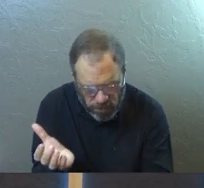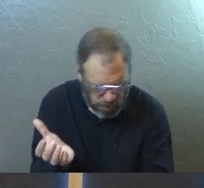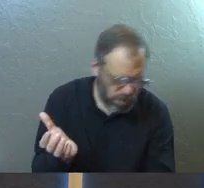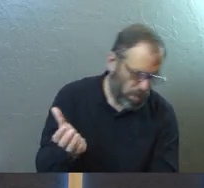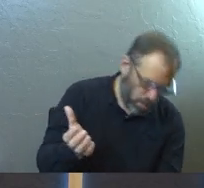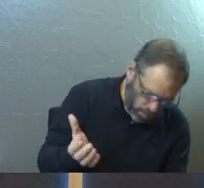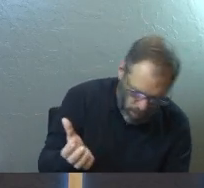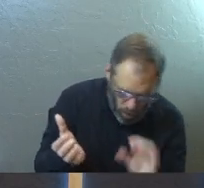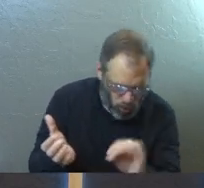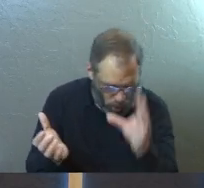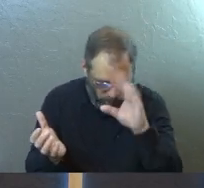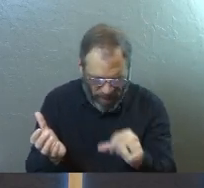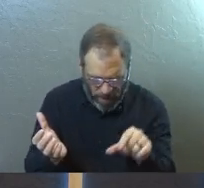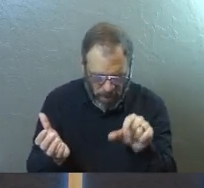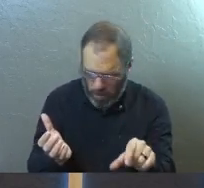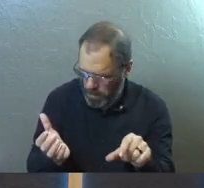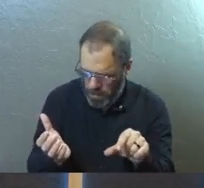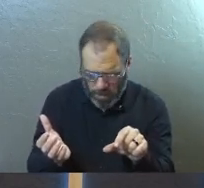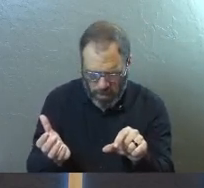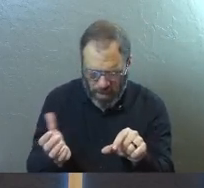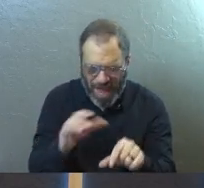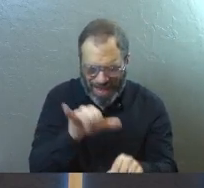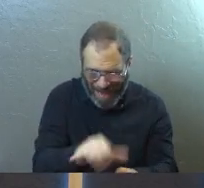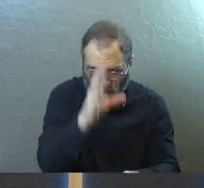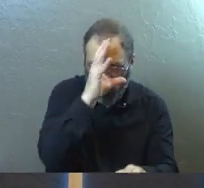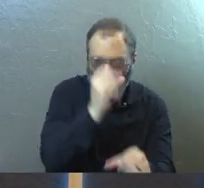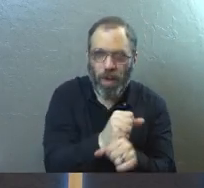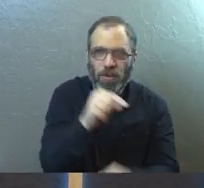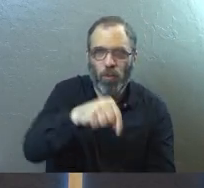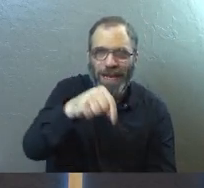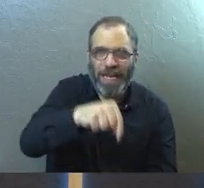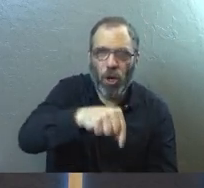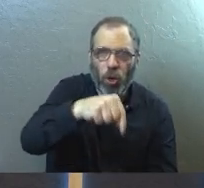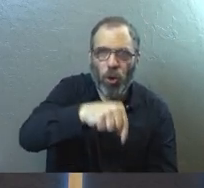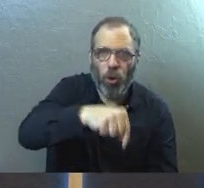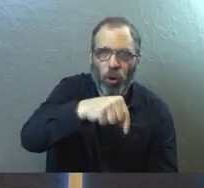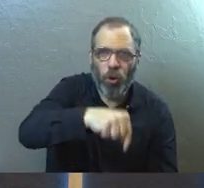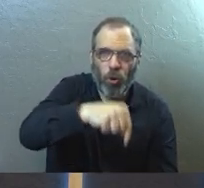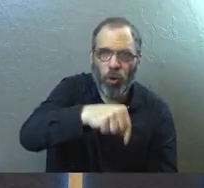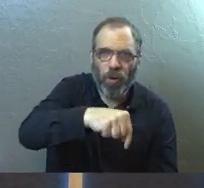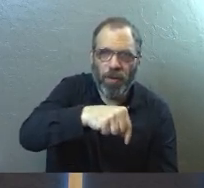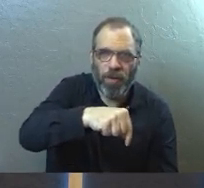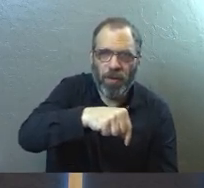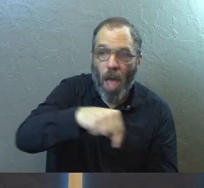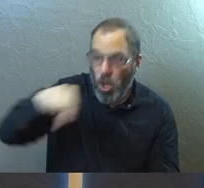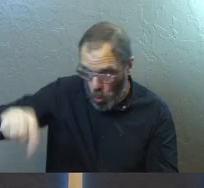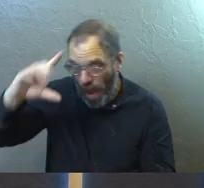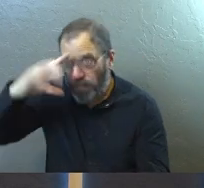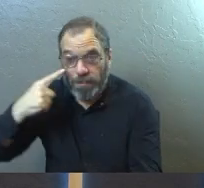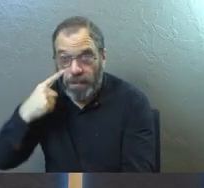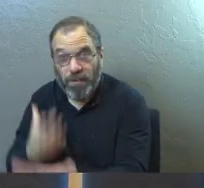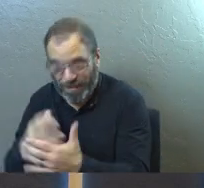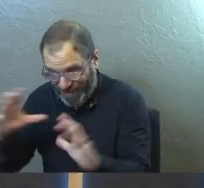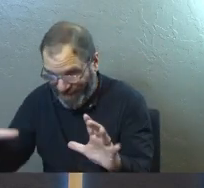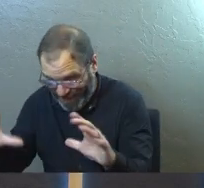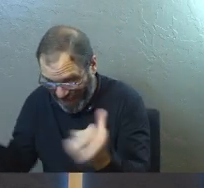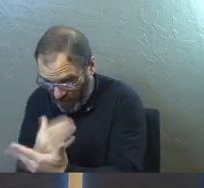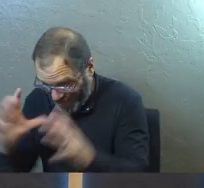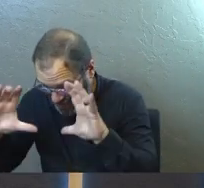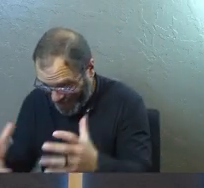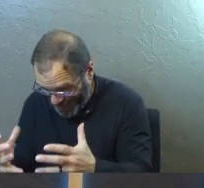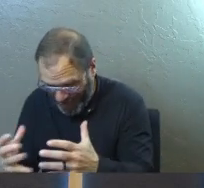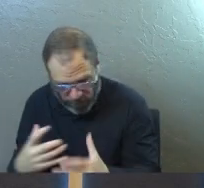lacks substance. What goes in there is your trust, because you're not going to see everything.